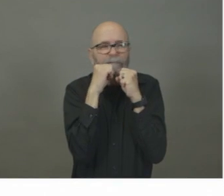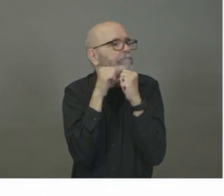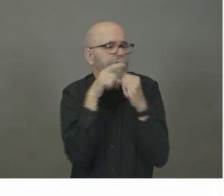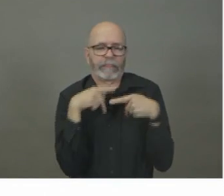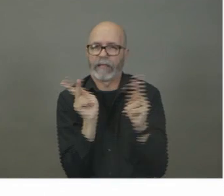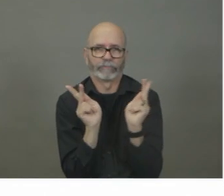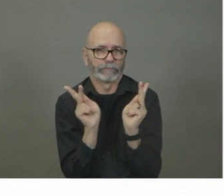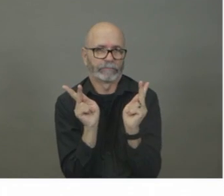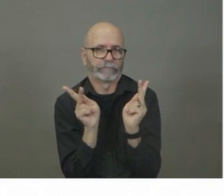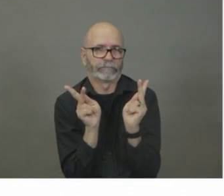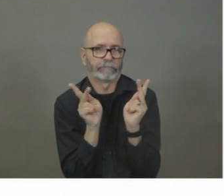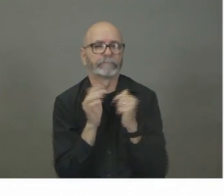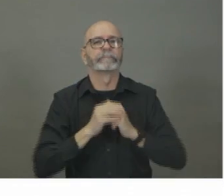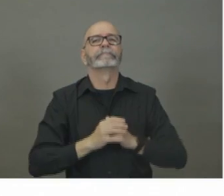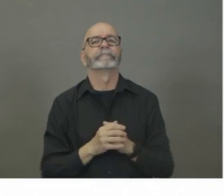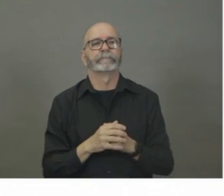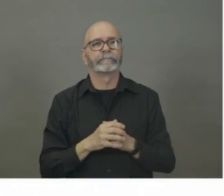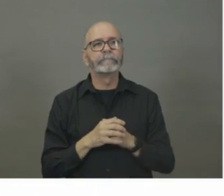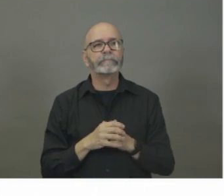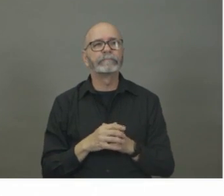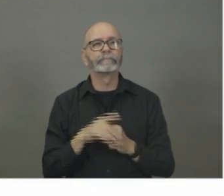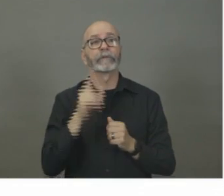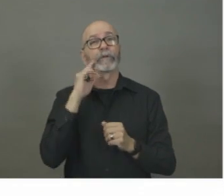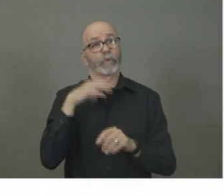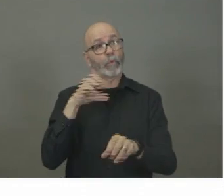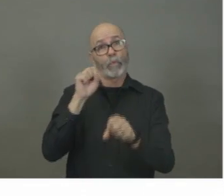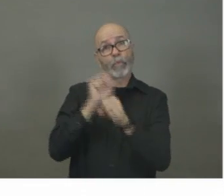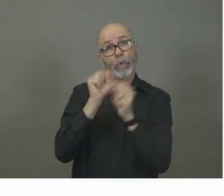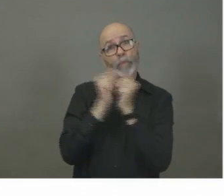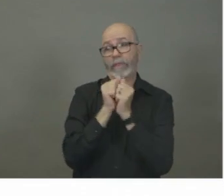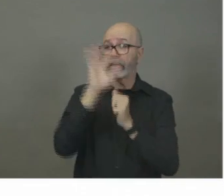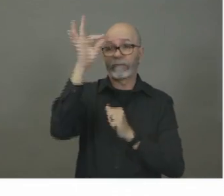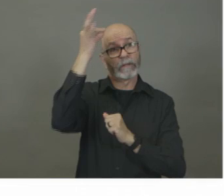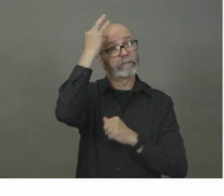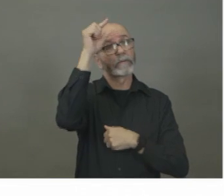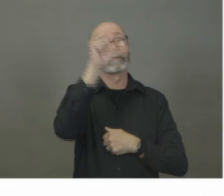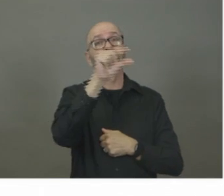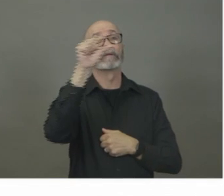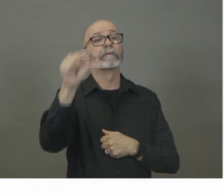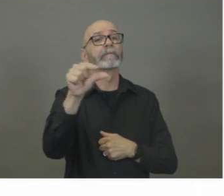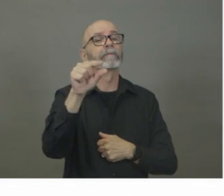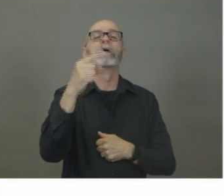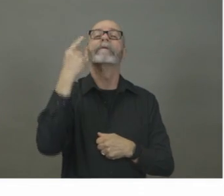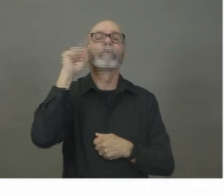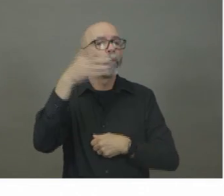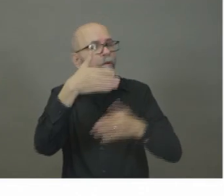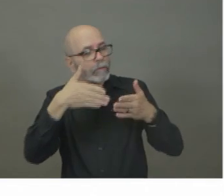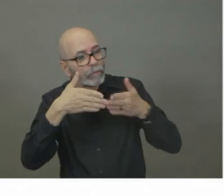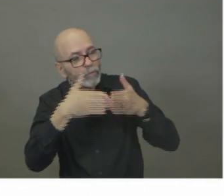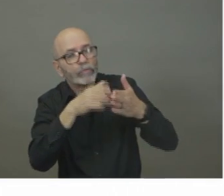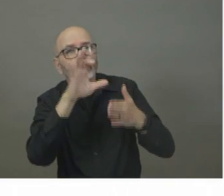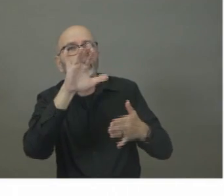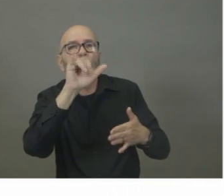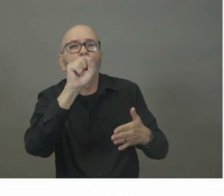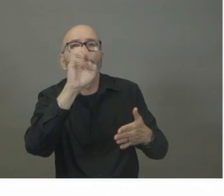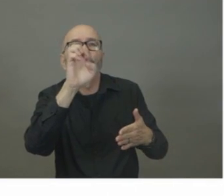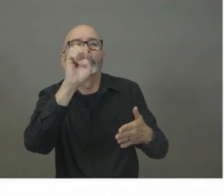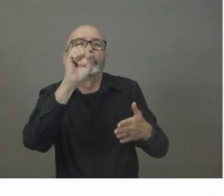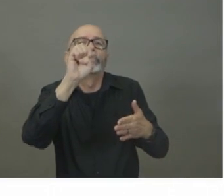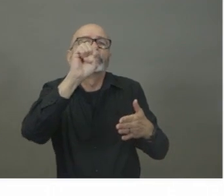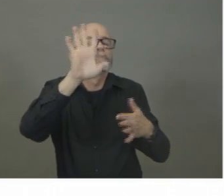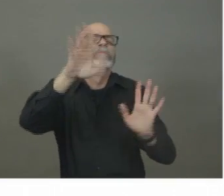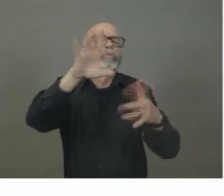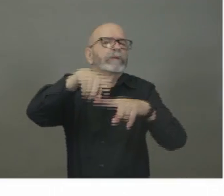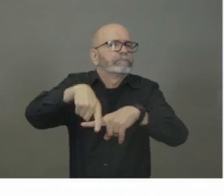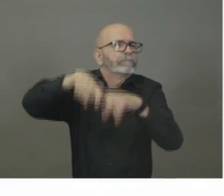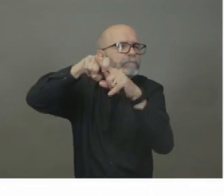I have also been working with the federal government to delay the cruise ship season. My hope is that we will hear something soon from